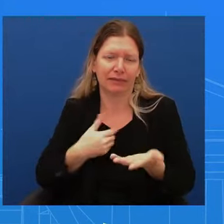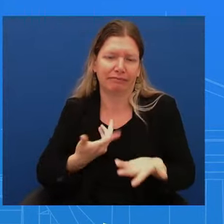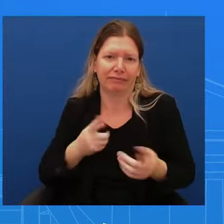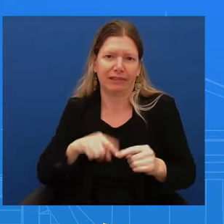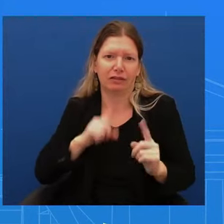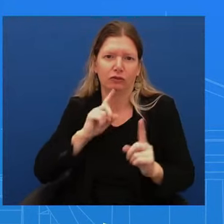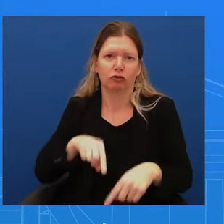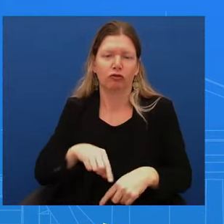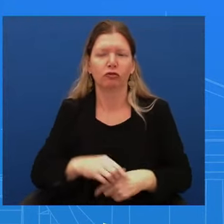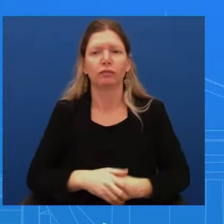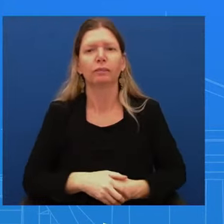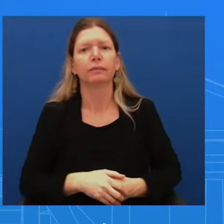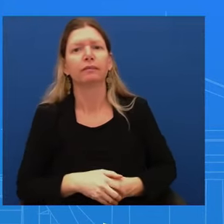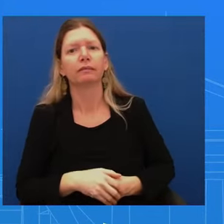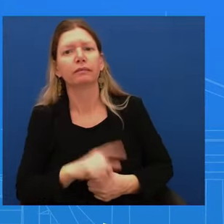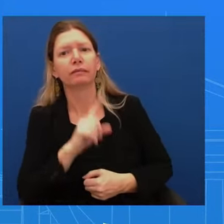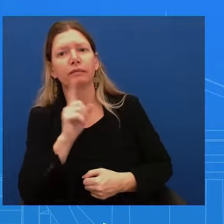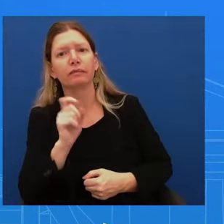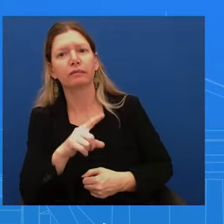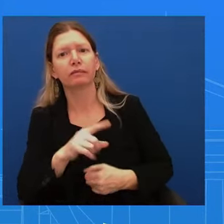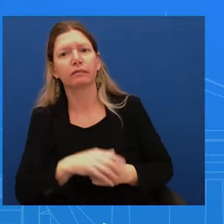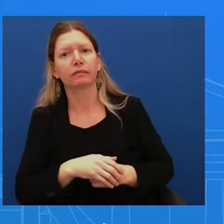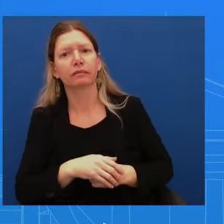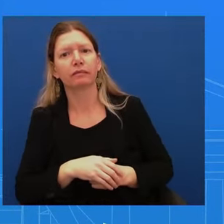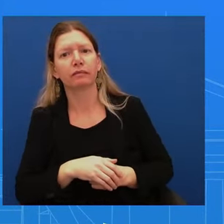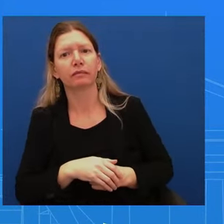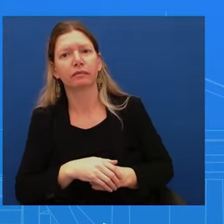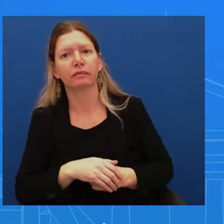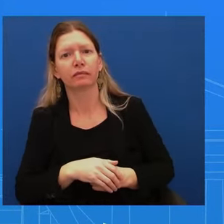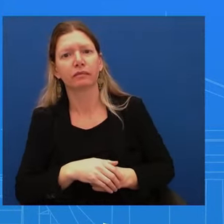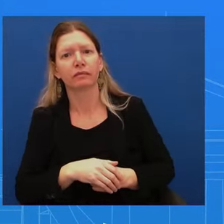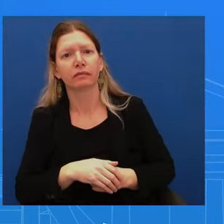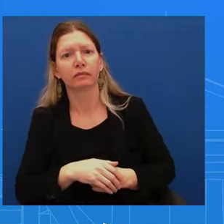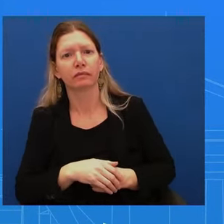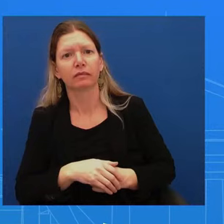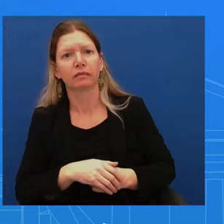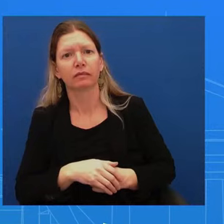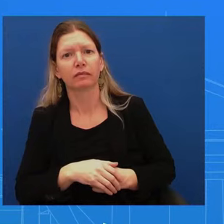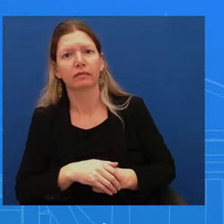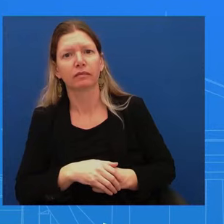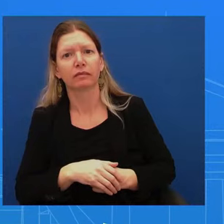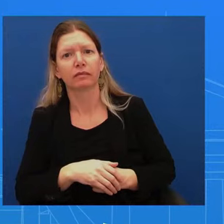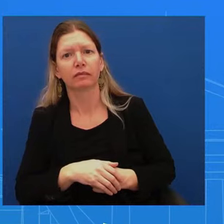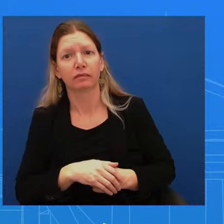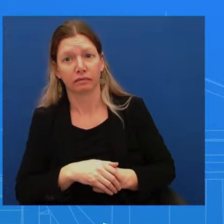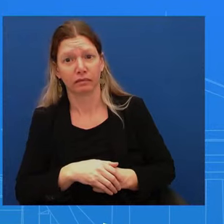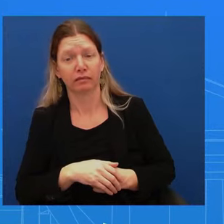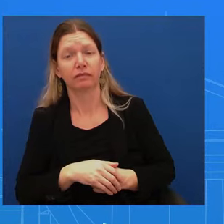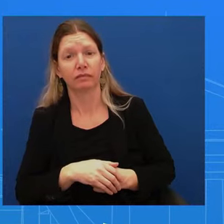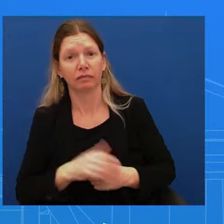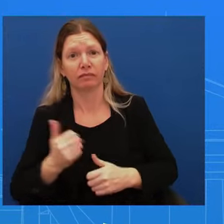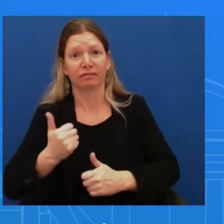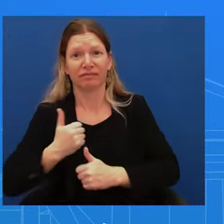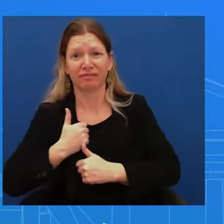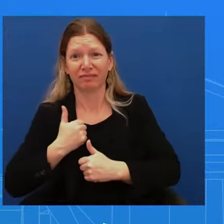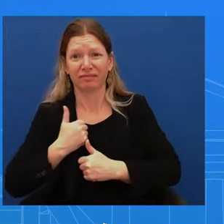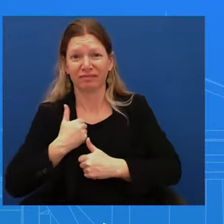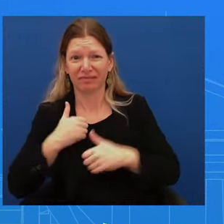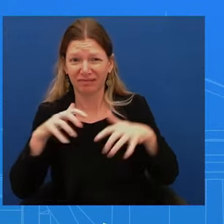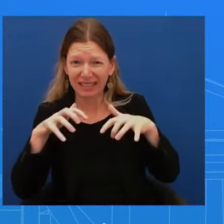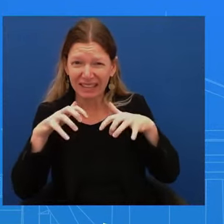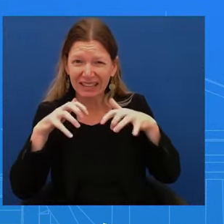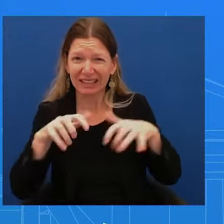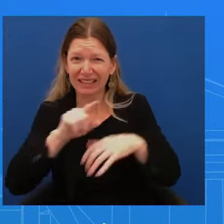that at a time when American forces are under fire in the Middle East, he can go days without knowing that his defense secretary